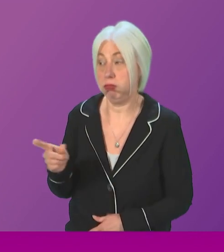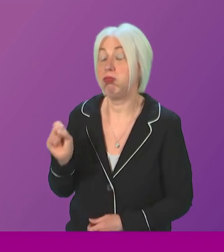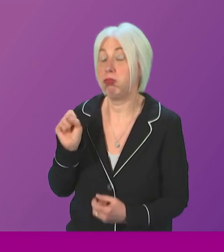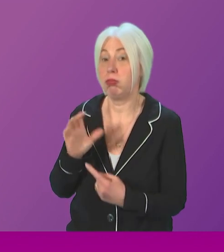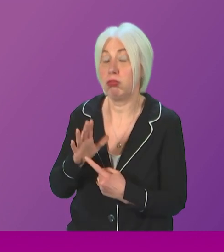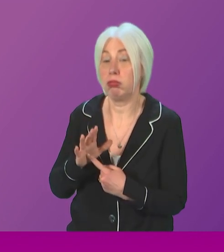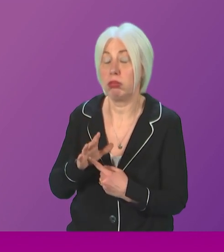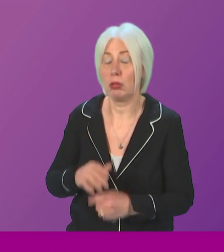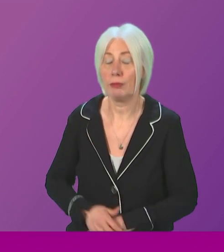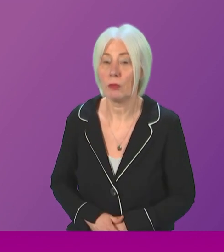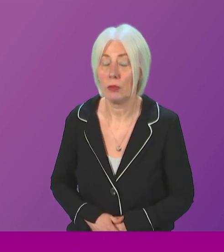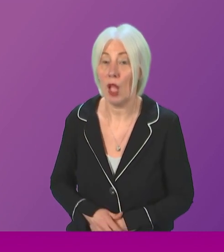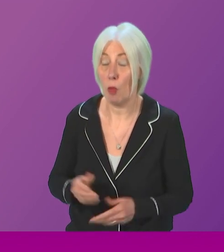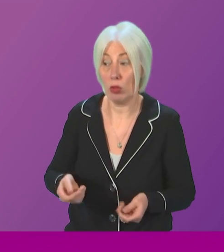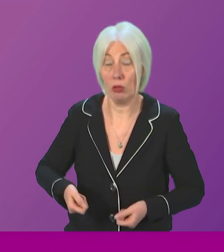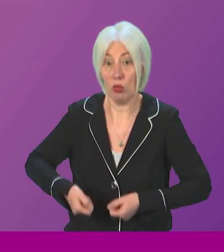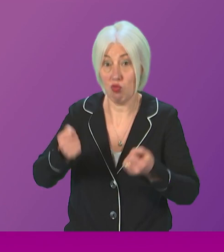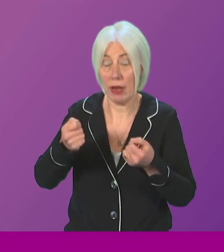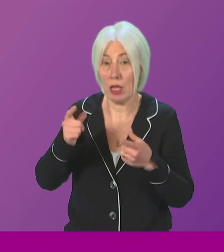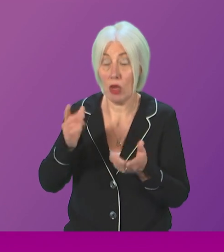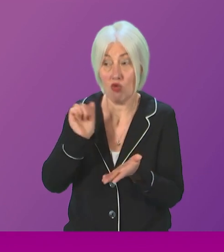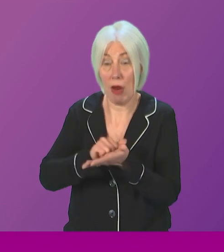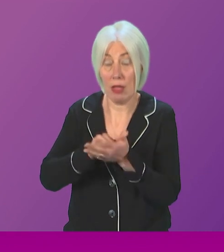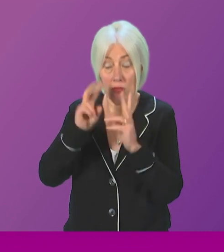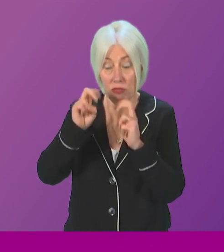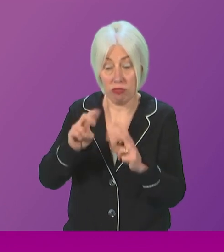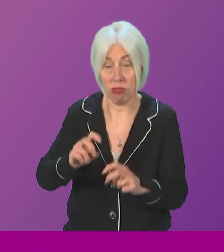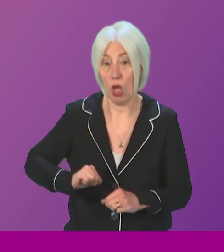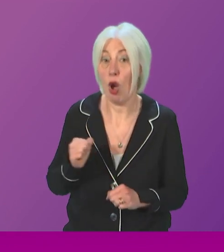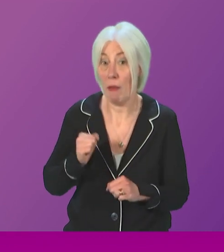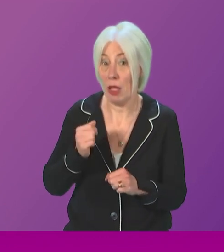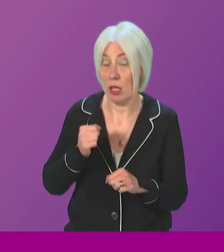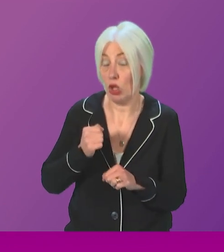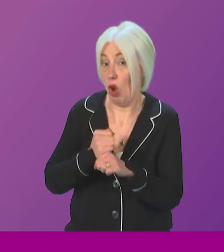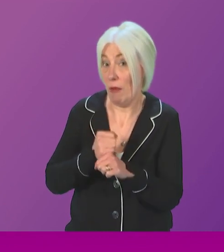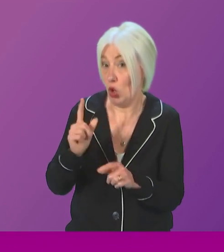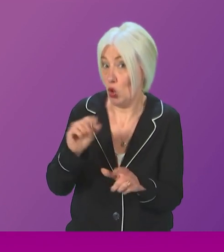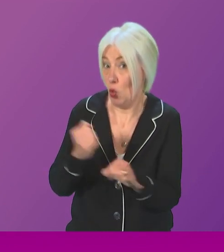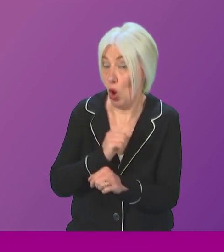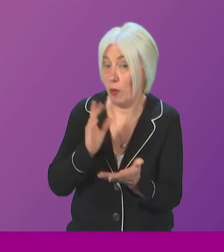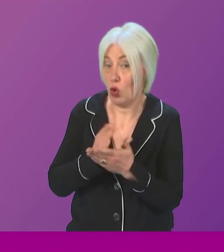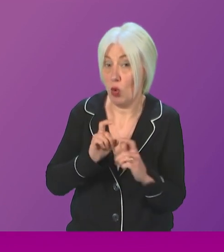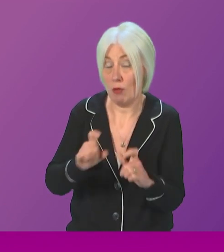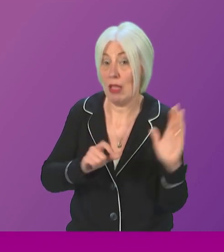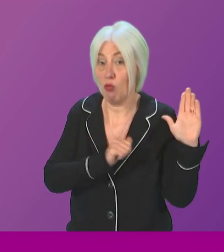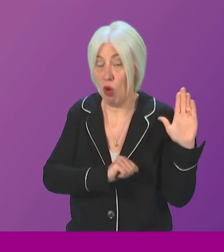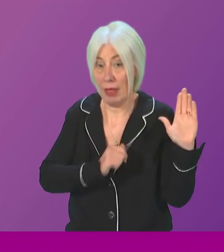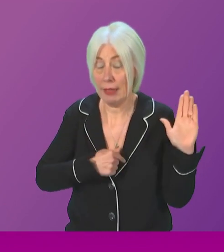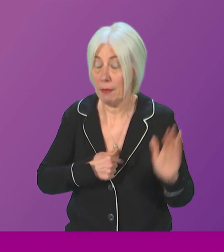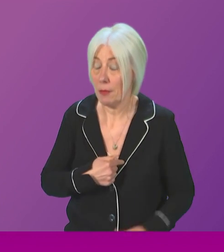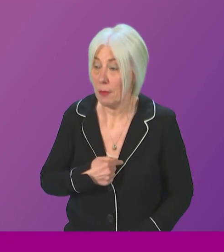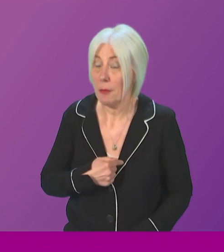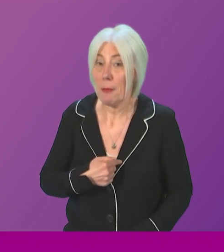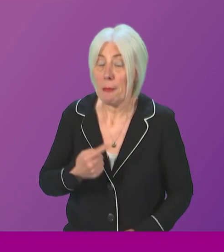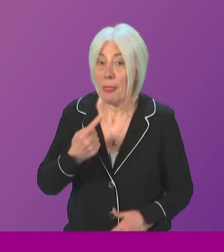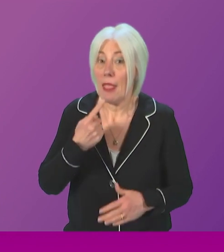Ros McColl indeed, and she's right to scrutinise what the Government is going to be doing to keep the promise. I made an unapologetic